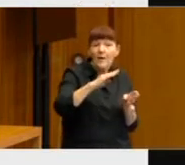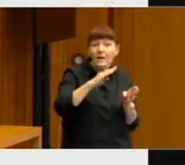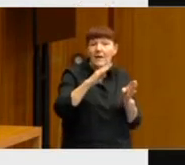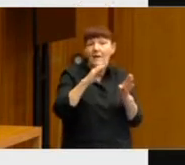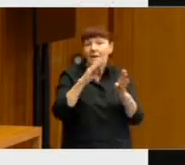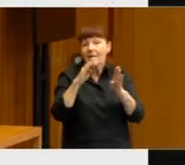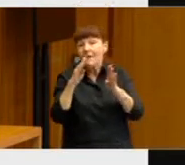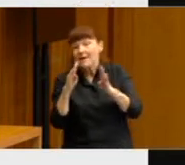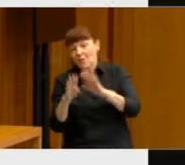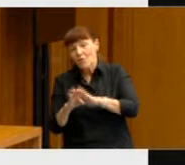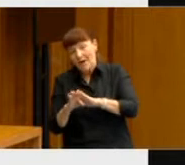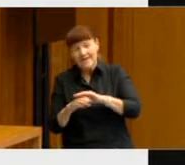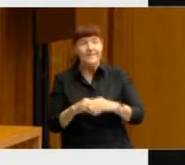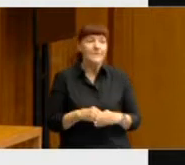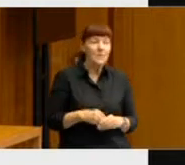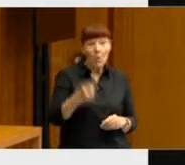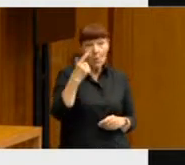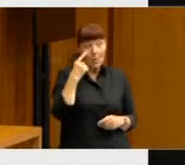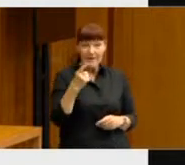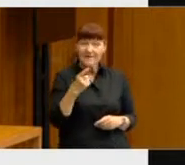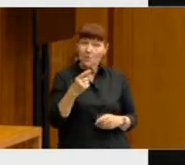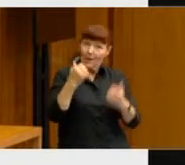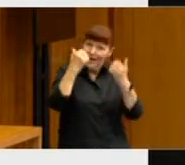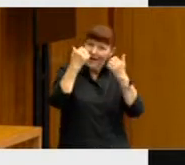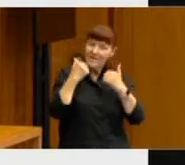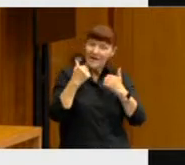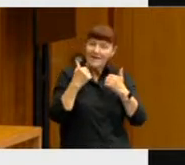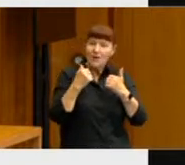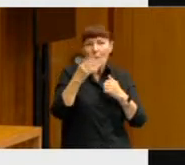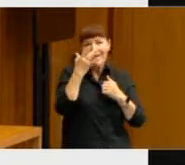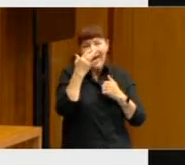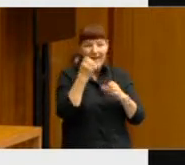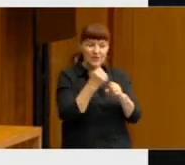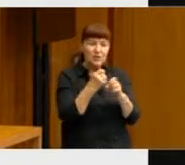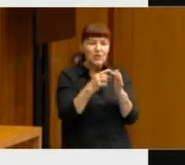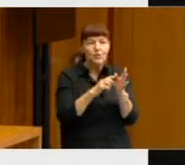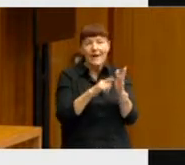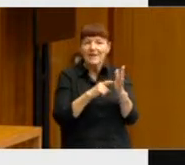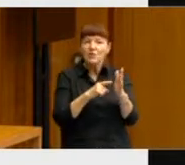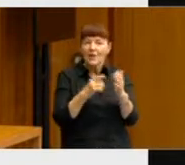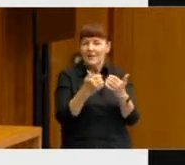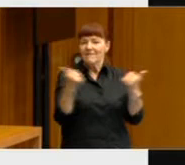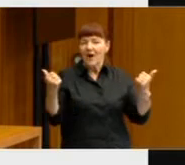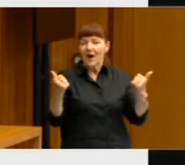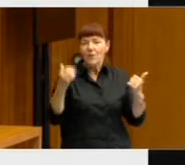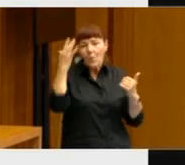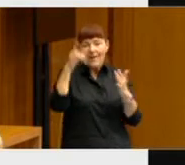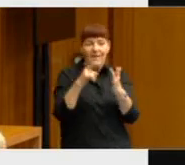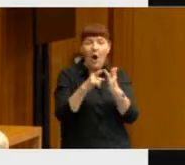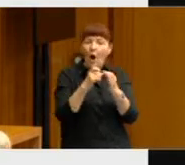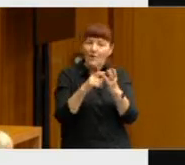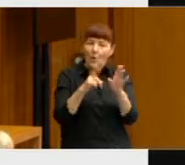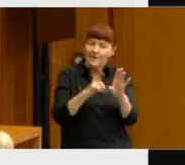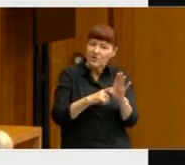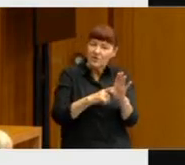We also see evidence of a generational divide looking at ideology. This graph here shows